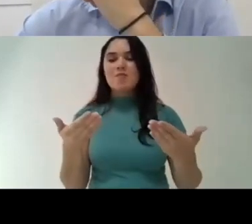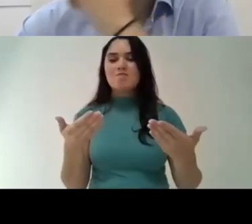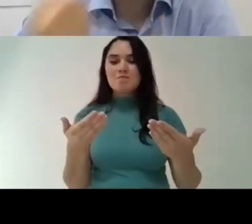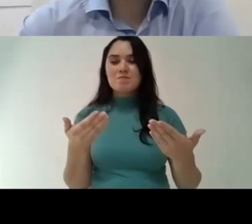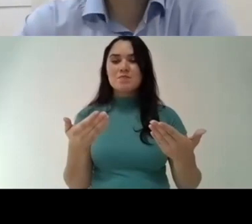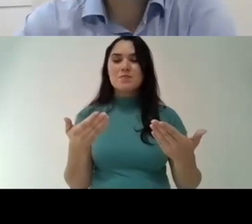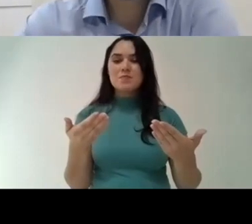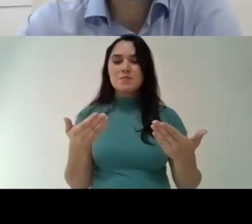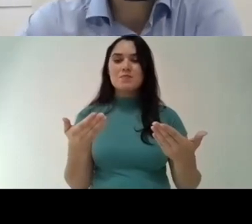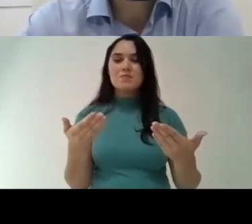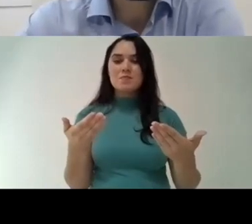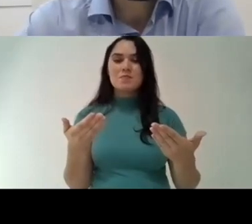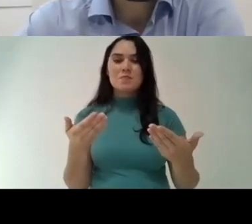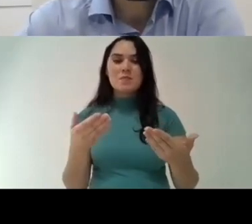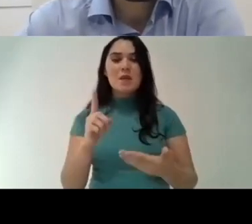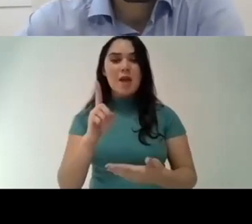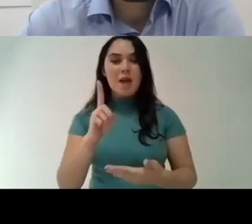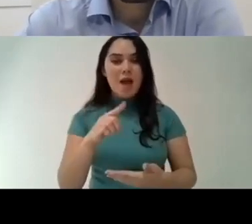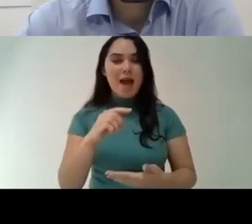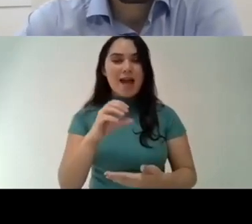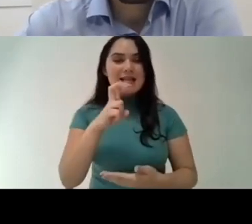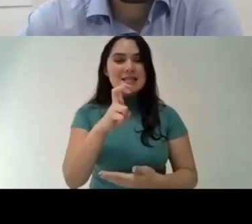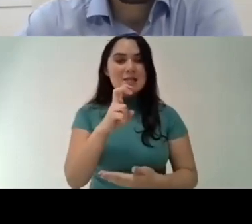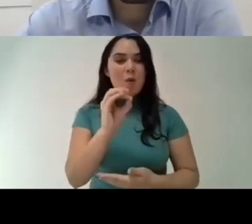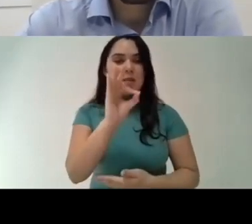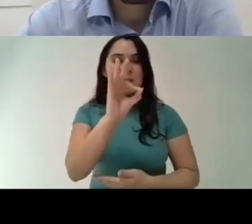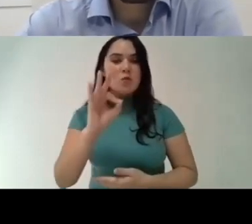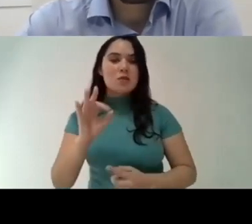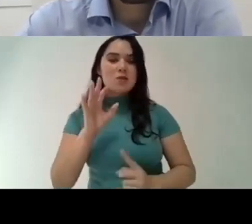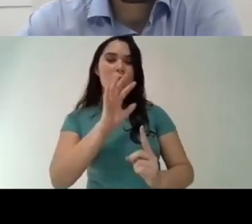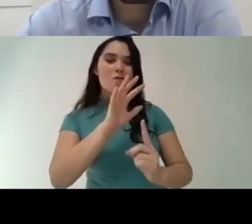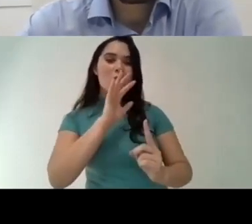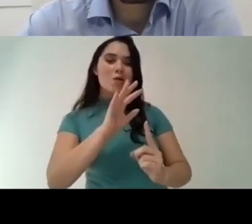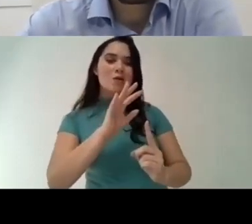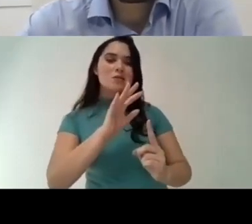billion two hundred to one in terms of uh